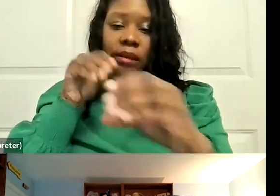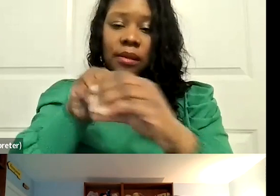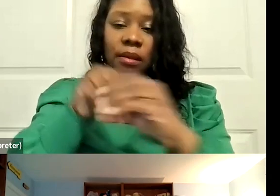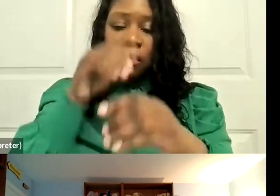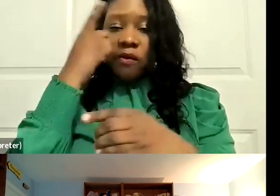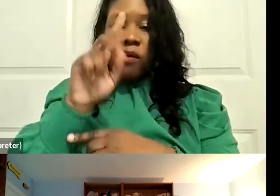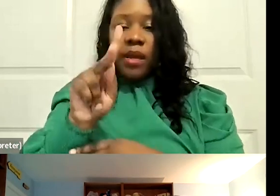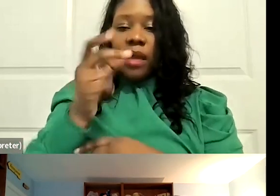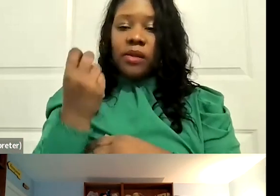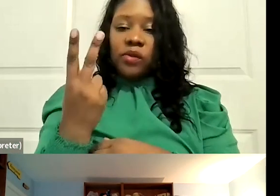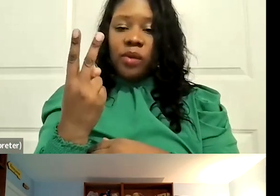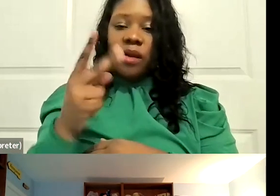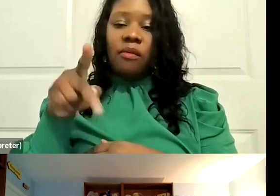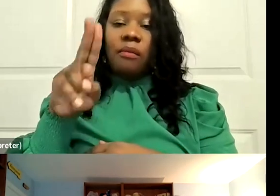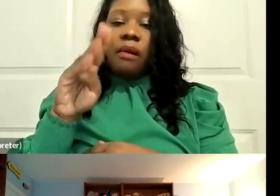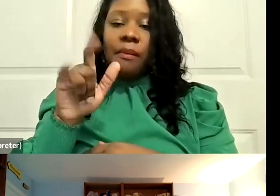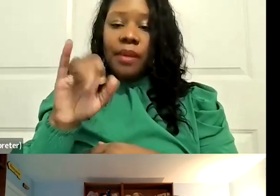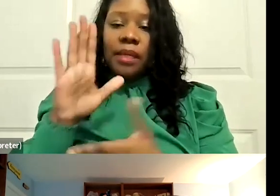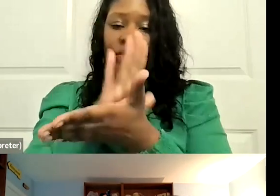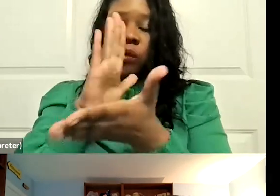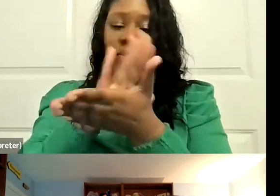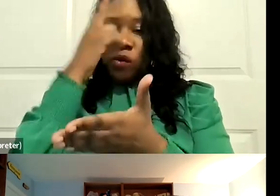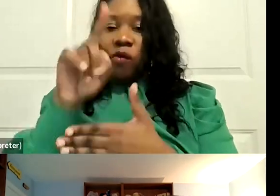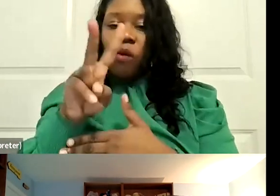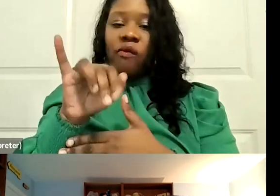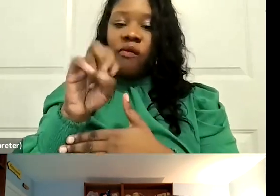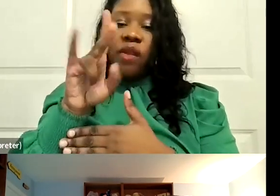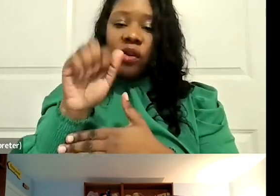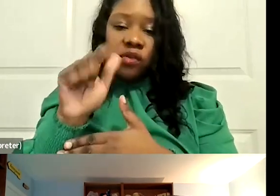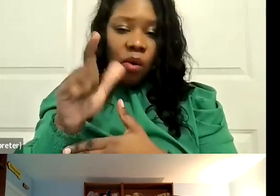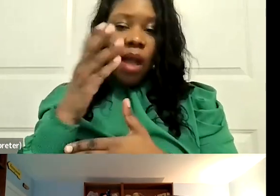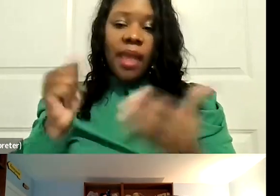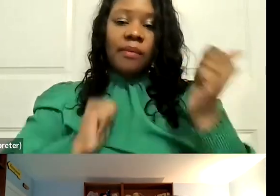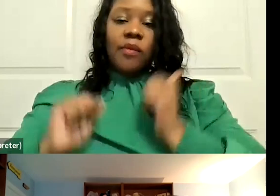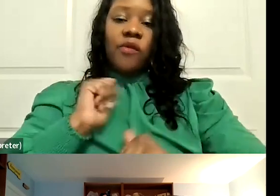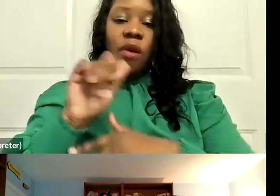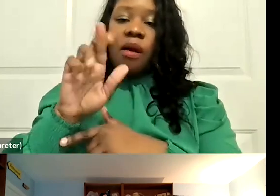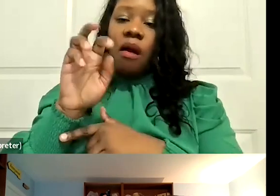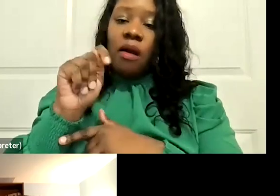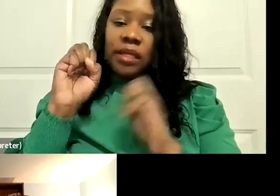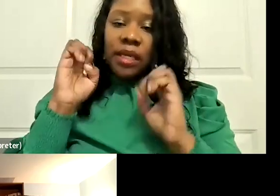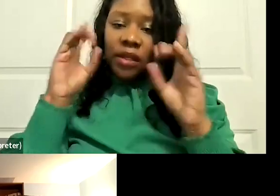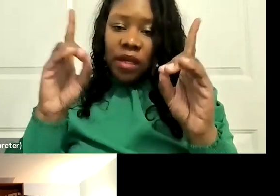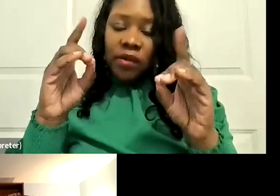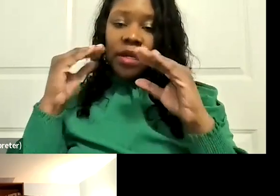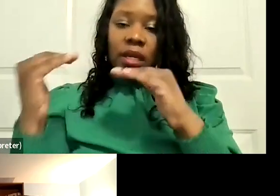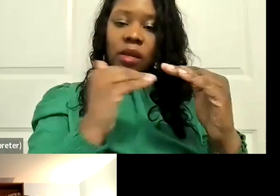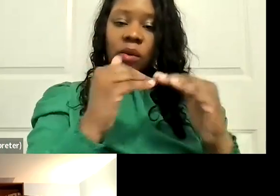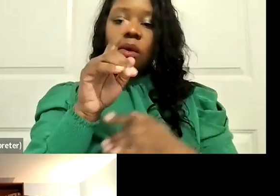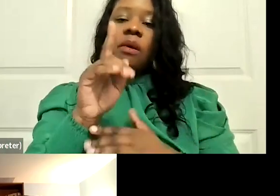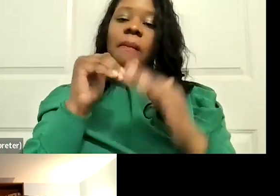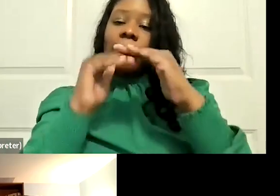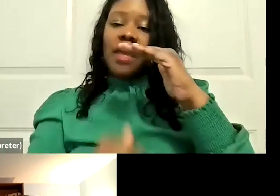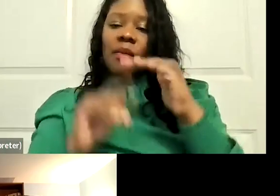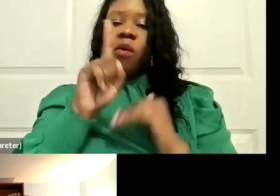schools for visual and performing arts education equal to, at a minimum, 1% of the total state and local revenues